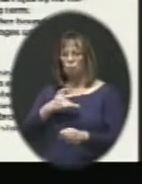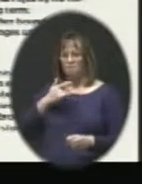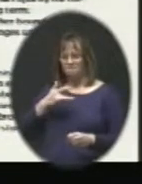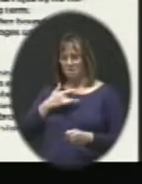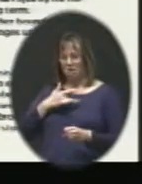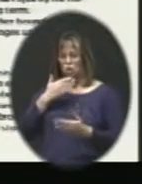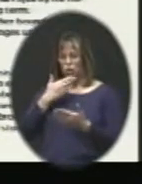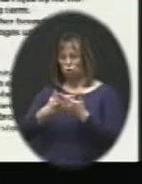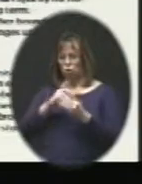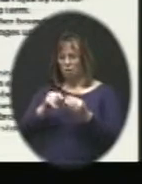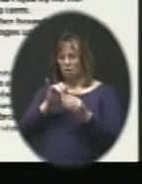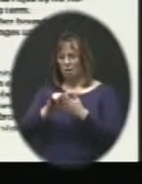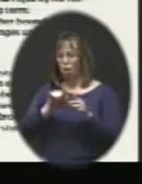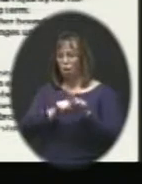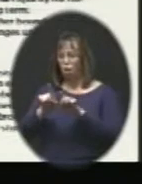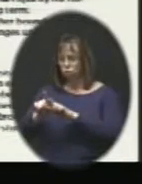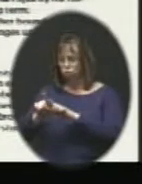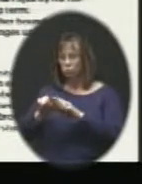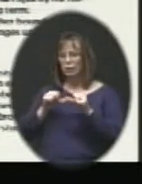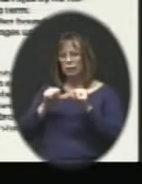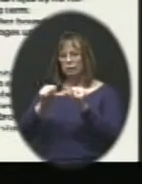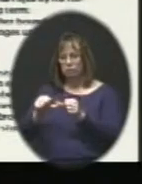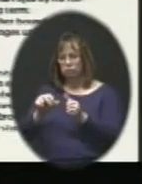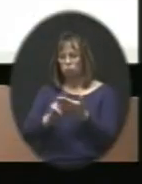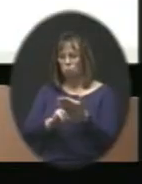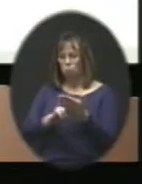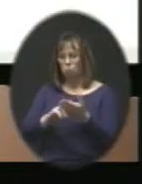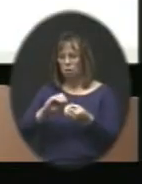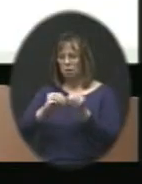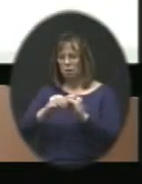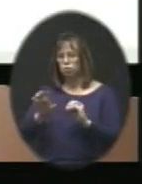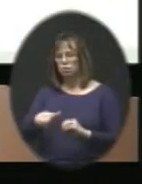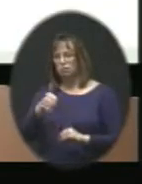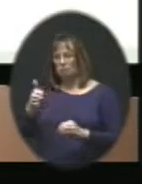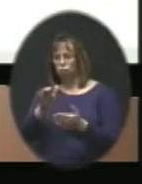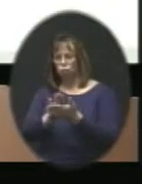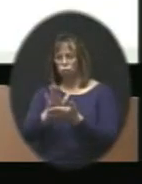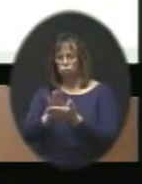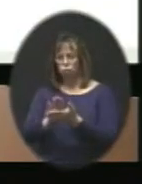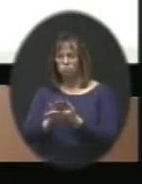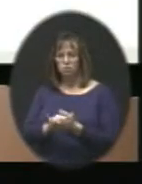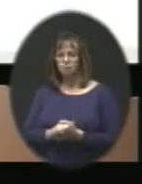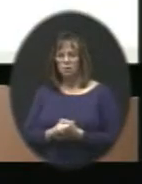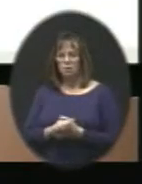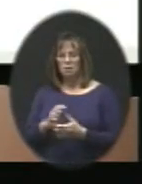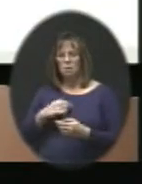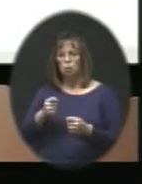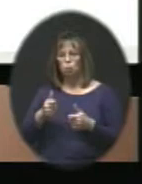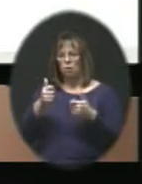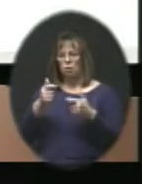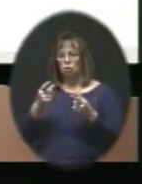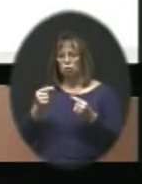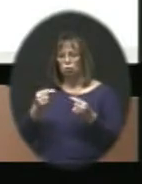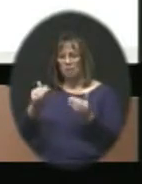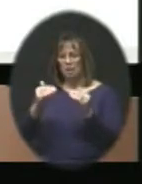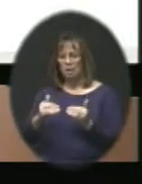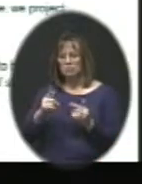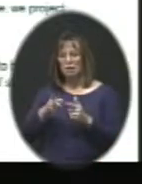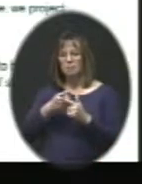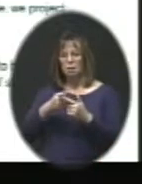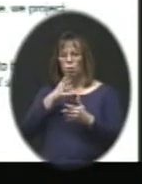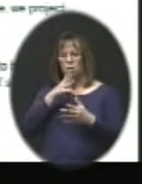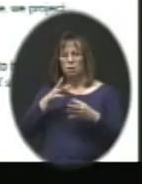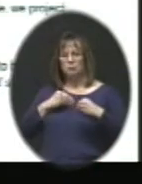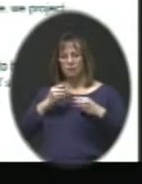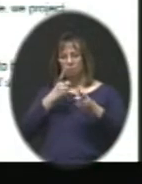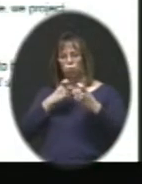good about that and also just the consistent enrollment numbers at the other schools. Let me really quickly do the next. I'm going to take questions from you